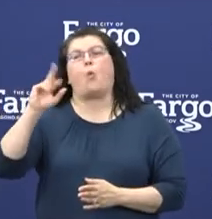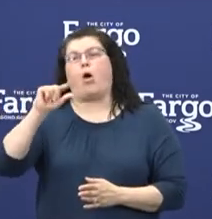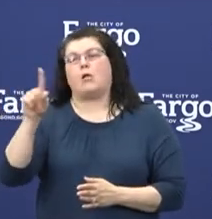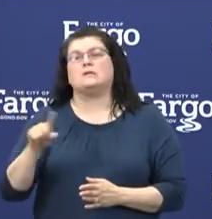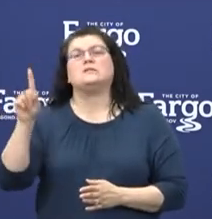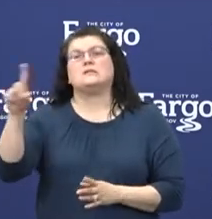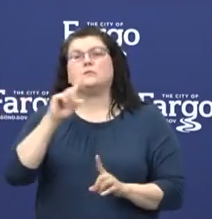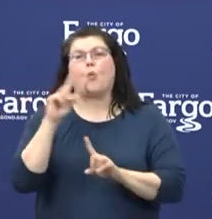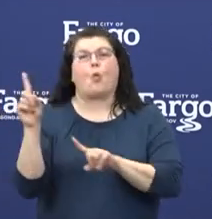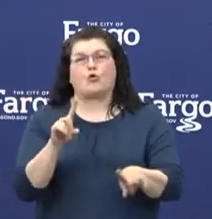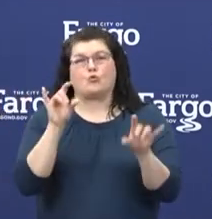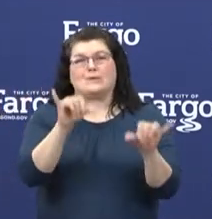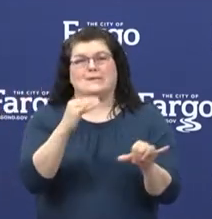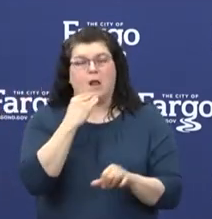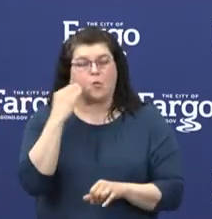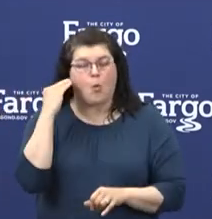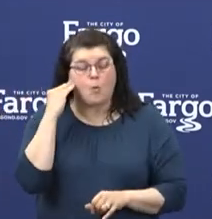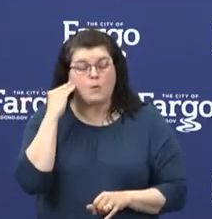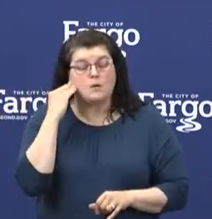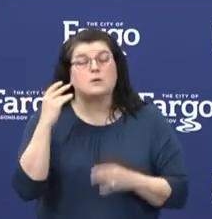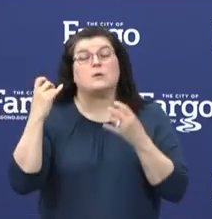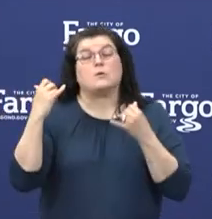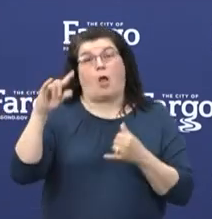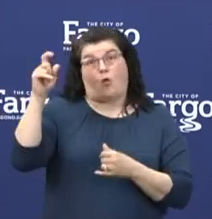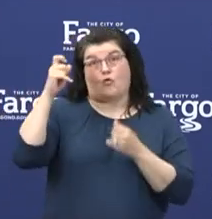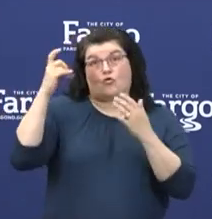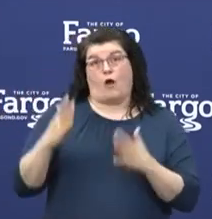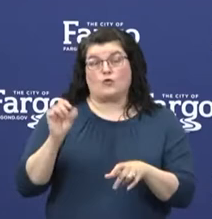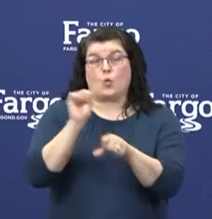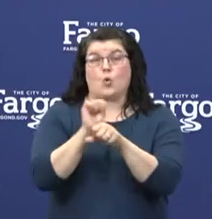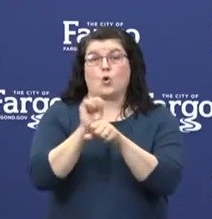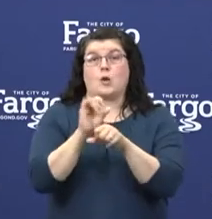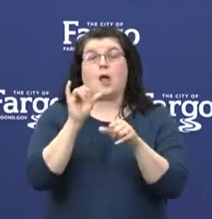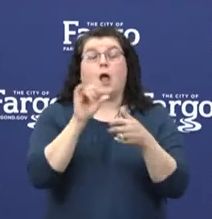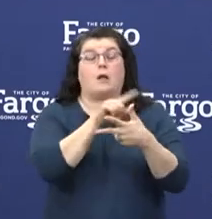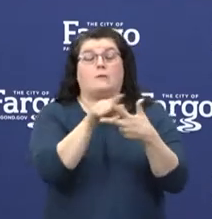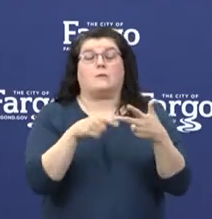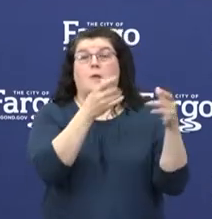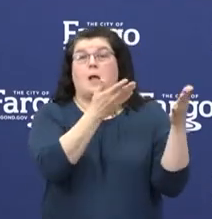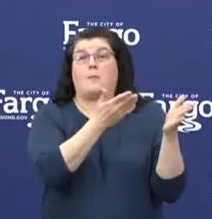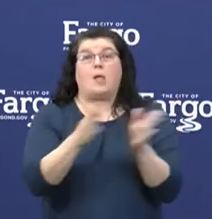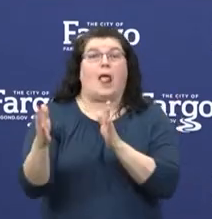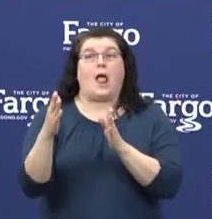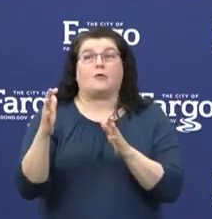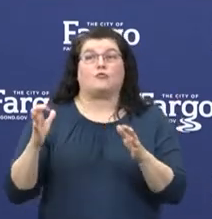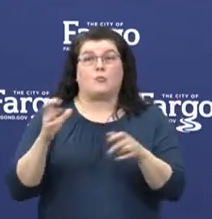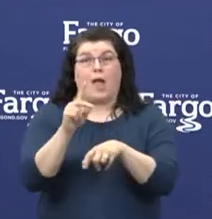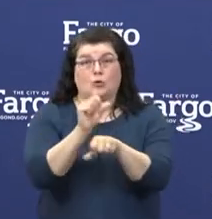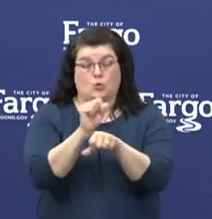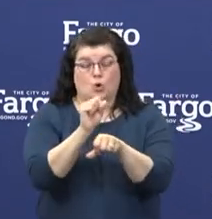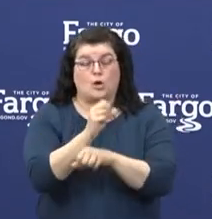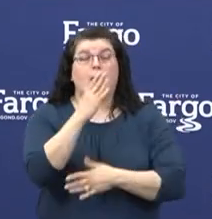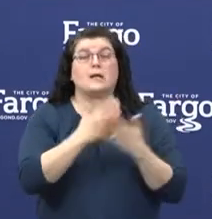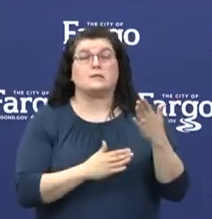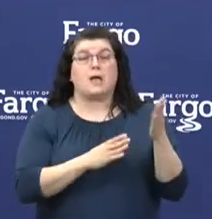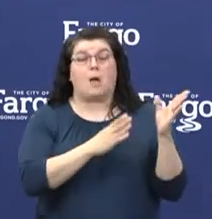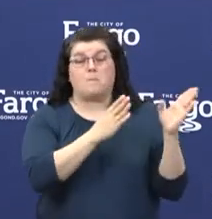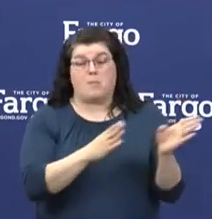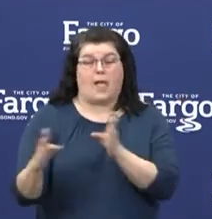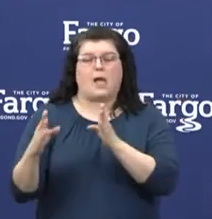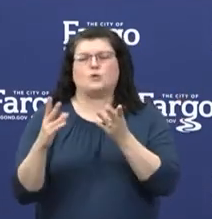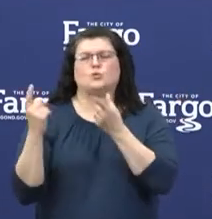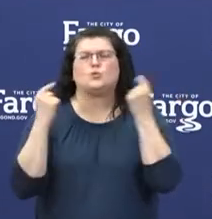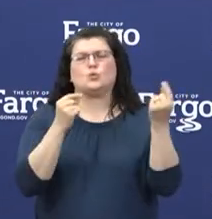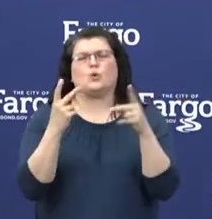county is working on a phased opening plan for government services. Some staff will continue to telework and plans are being developed for when and how